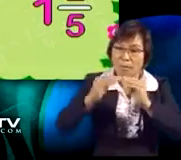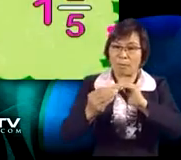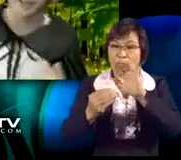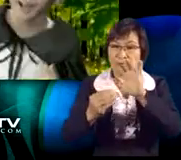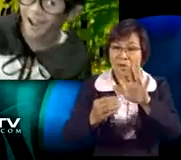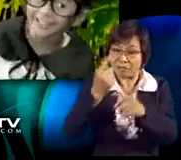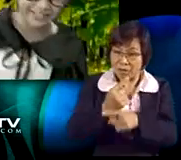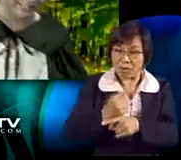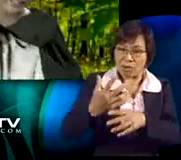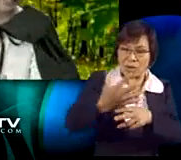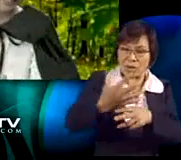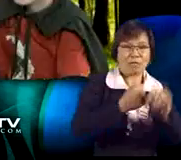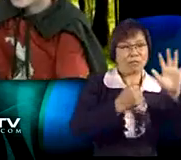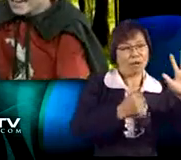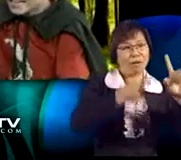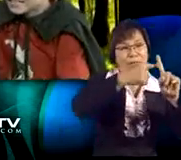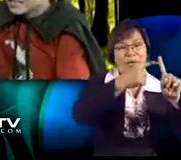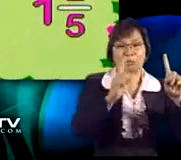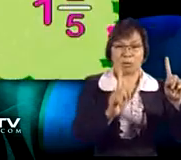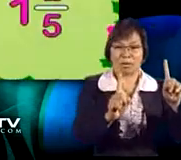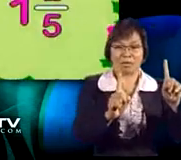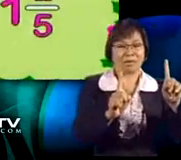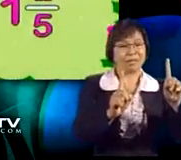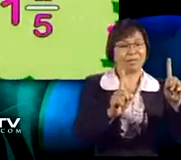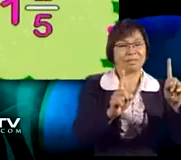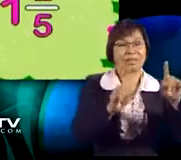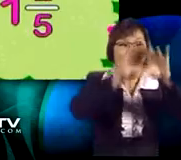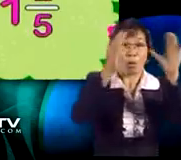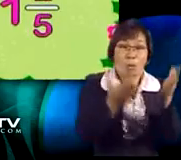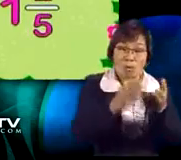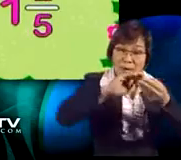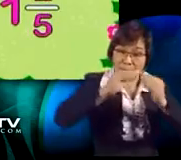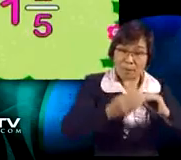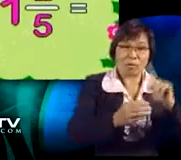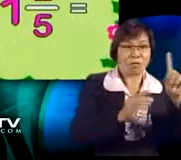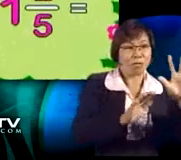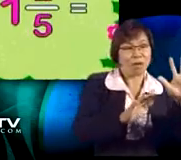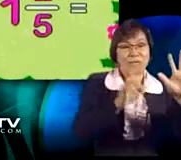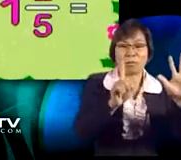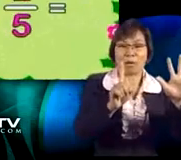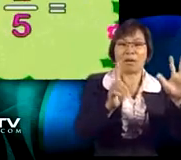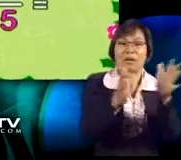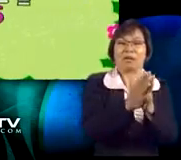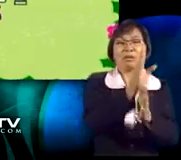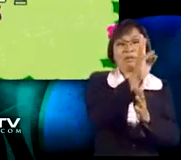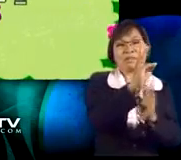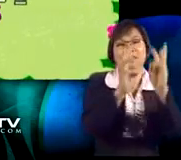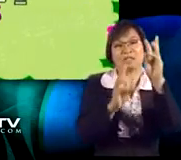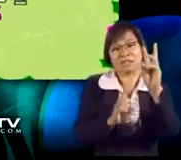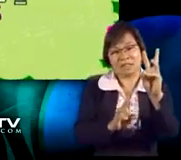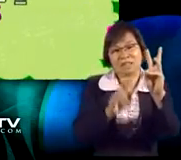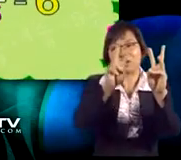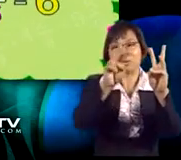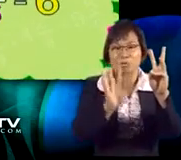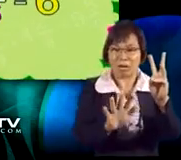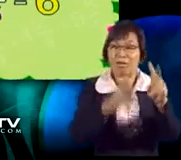the whole number 5, right? Yes! We add 5 to the 1 and we